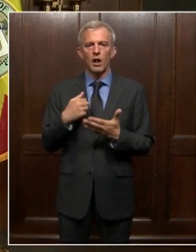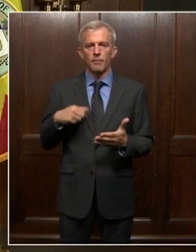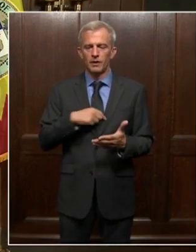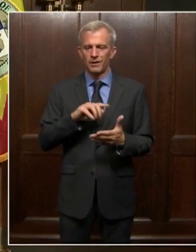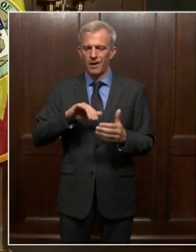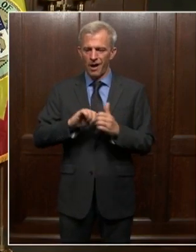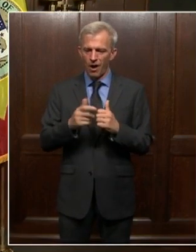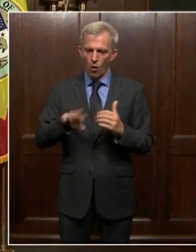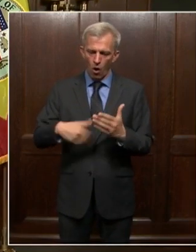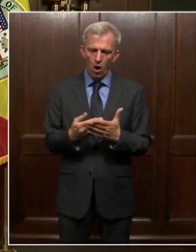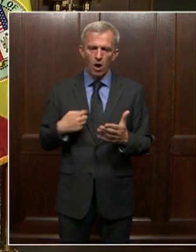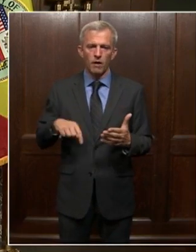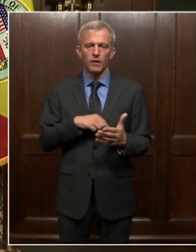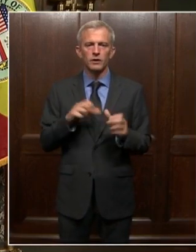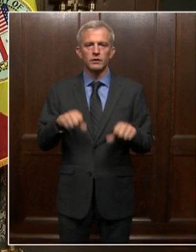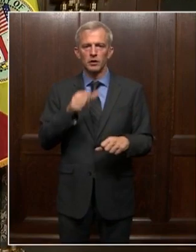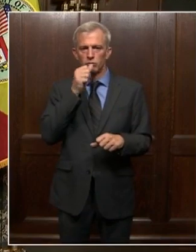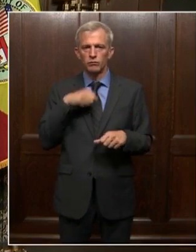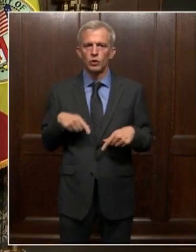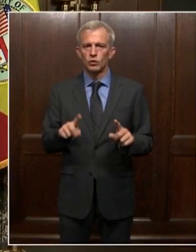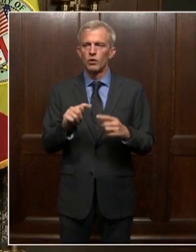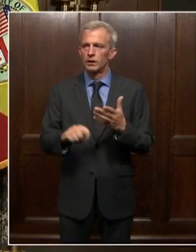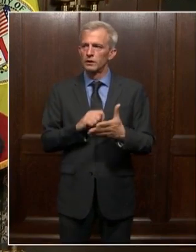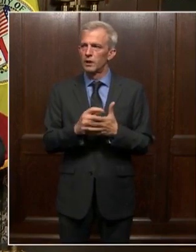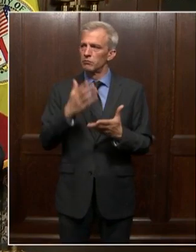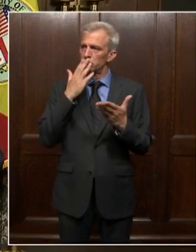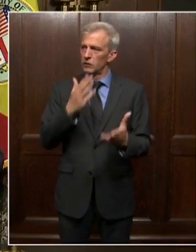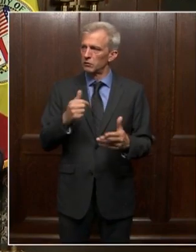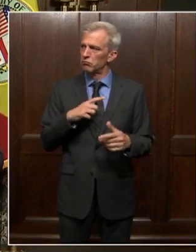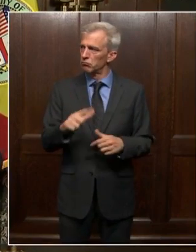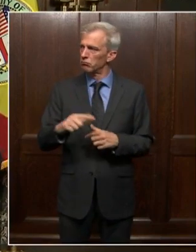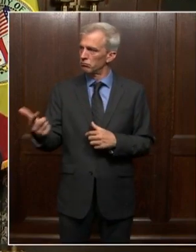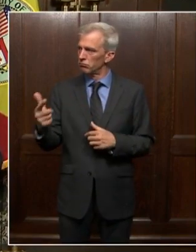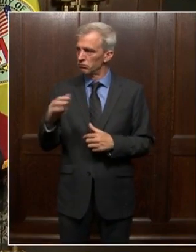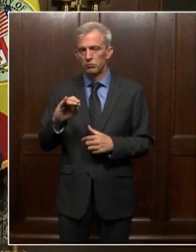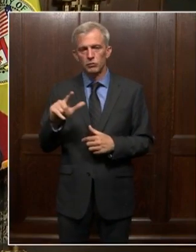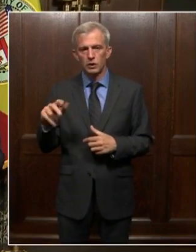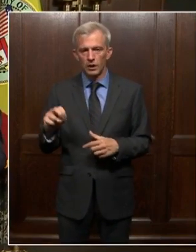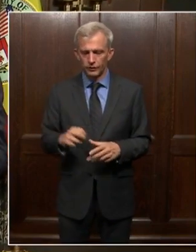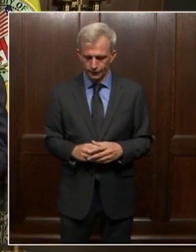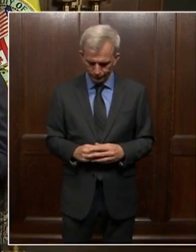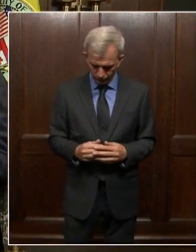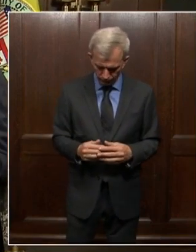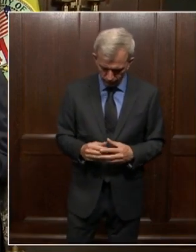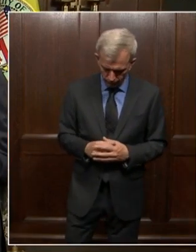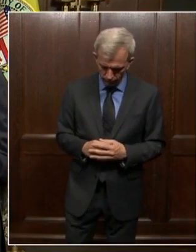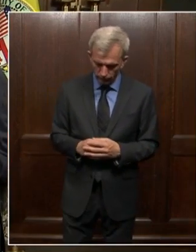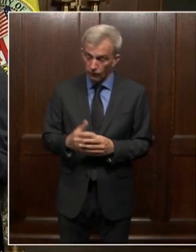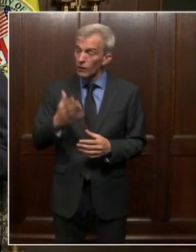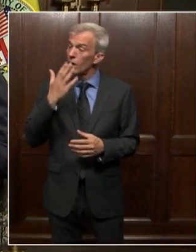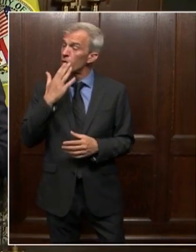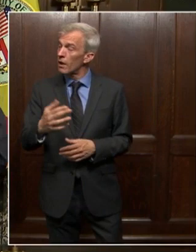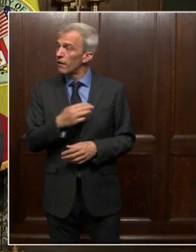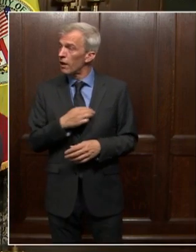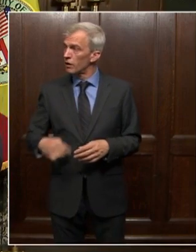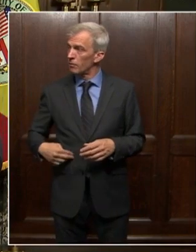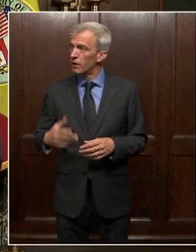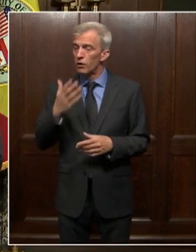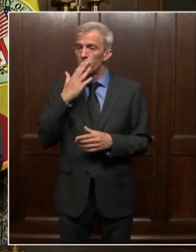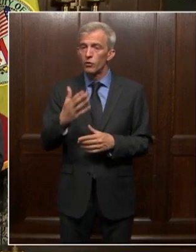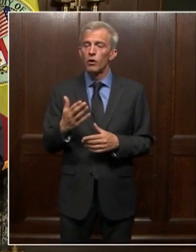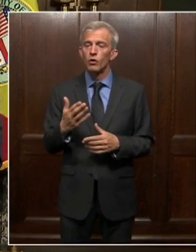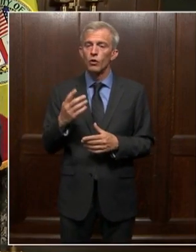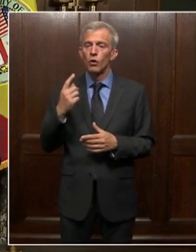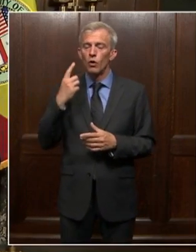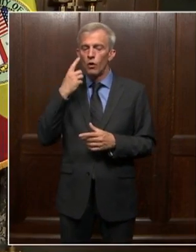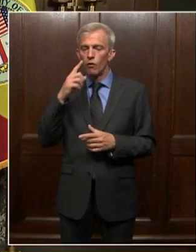us can cope during this time. Thank you, Michelle, for joining us and I'll turn it over to you. All right, thank you Mayor Garcetti and thank you for having me and bringing light